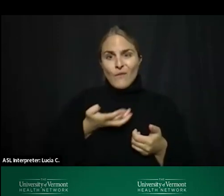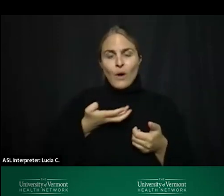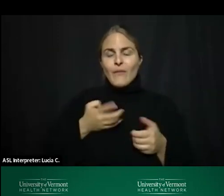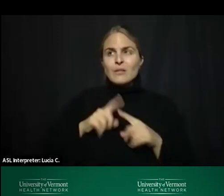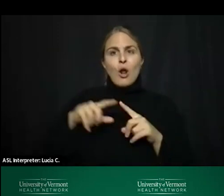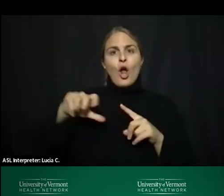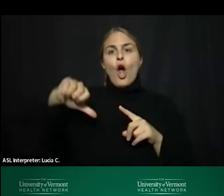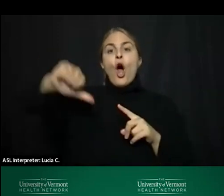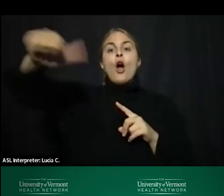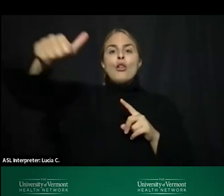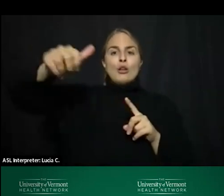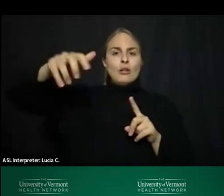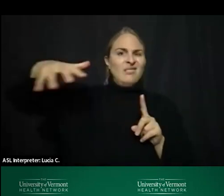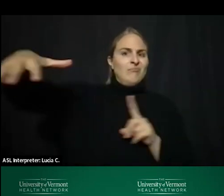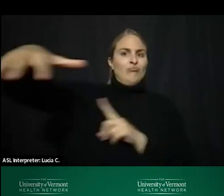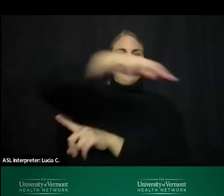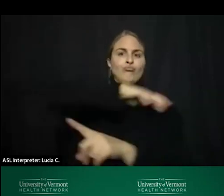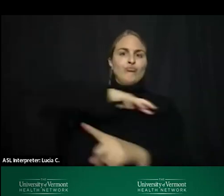who have been named